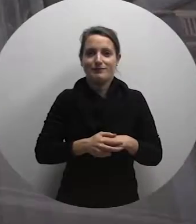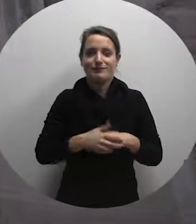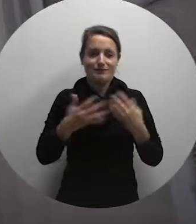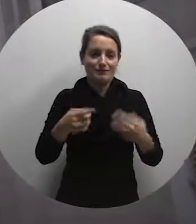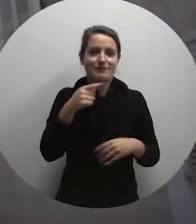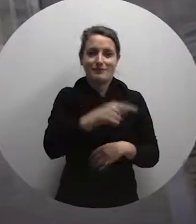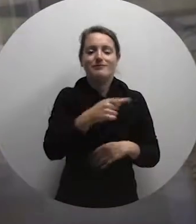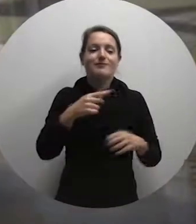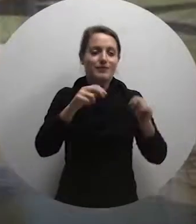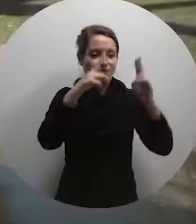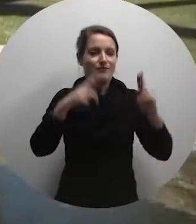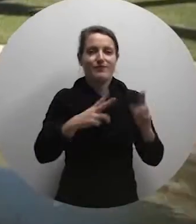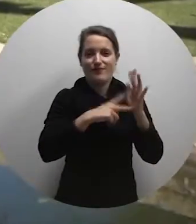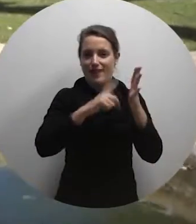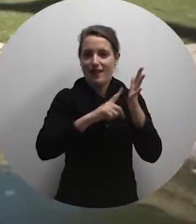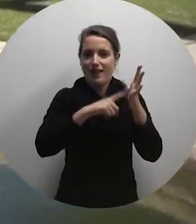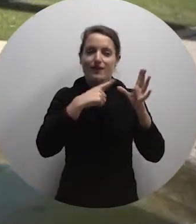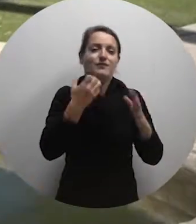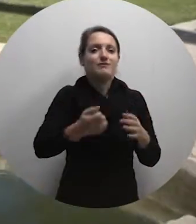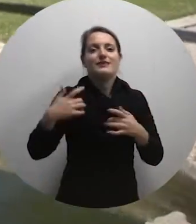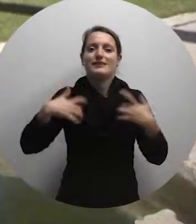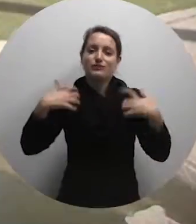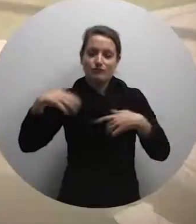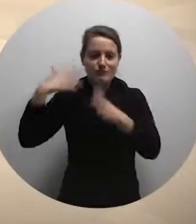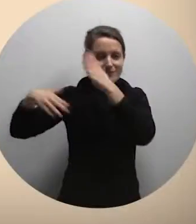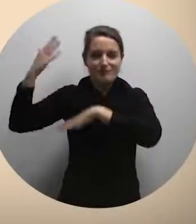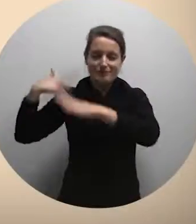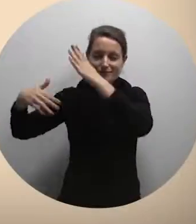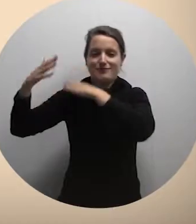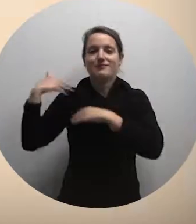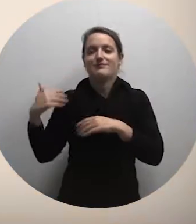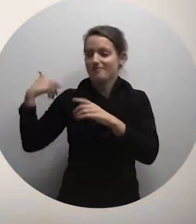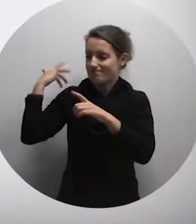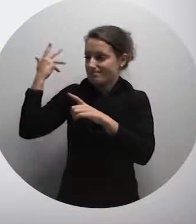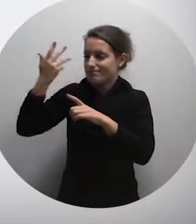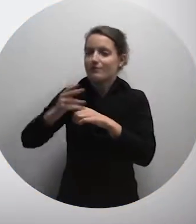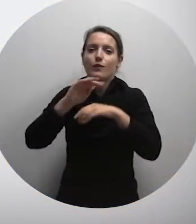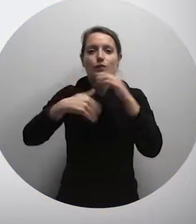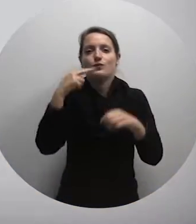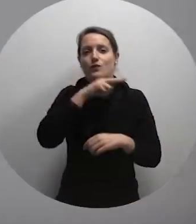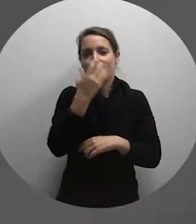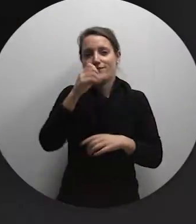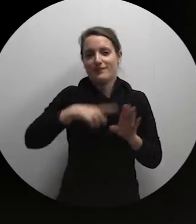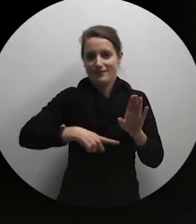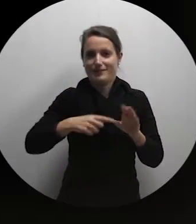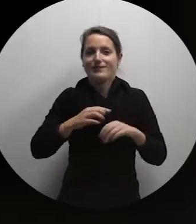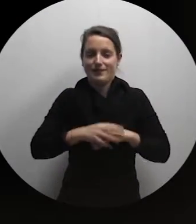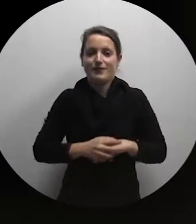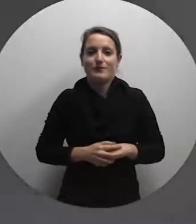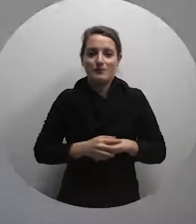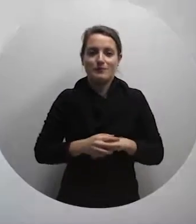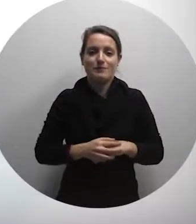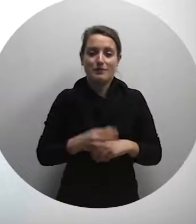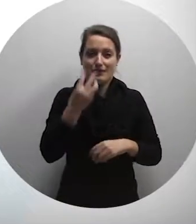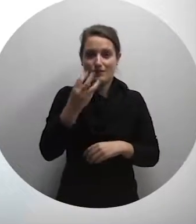-Balsan and Hattart, Villa Francia has a very interesting history spanning over 250 years.